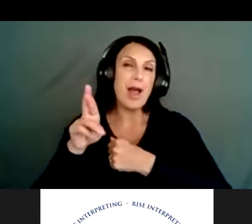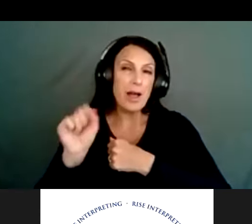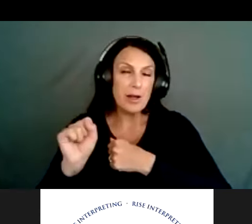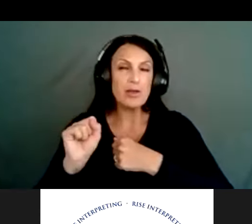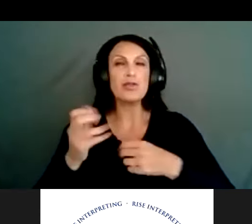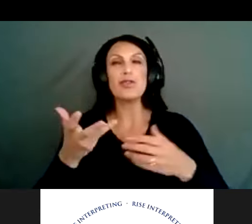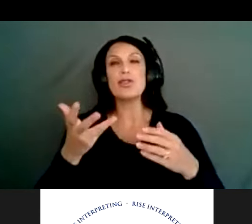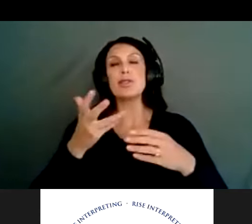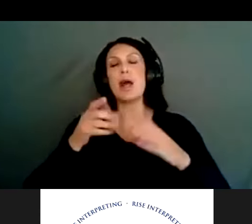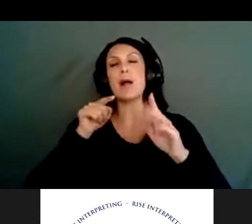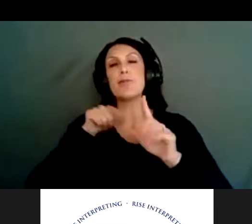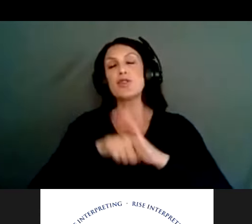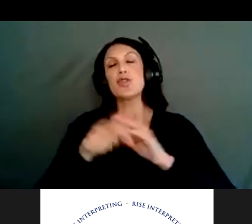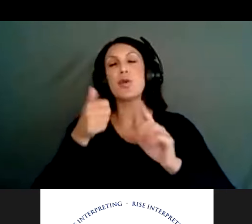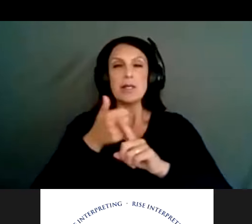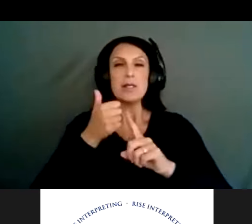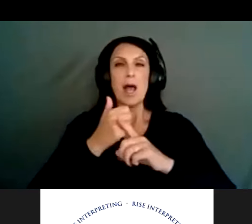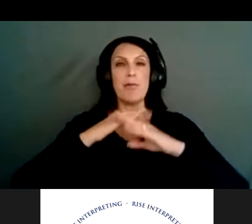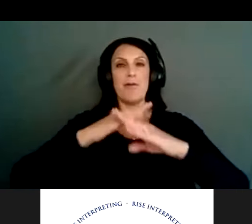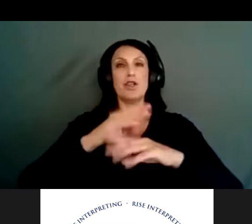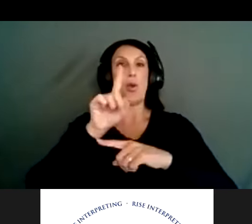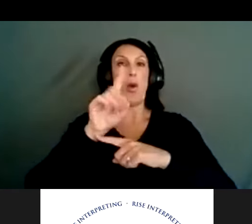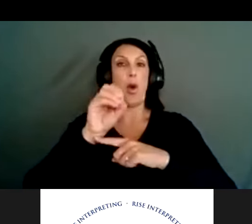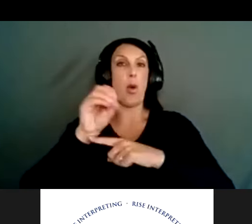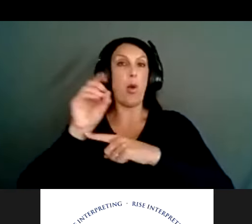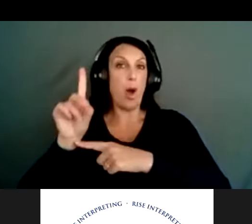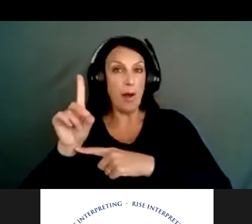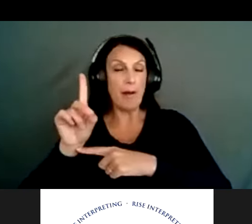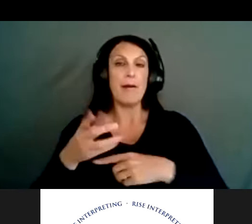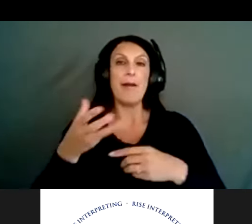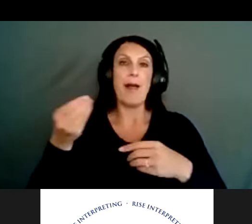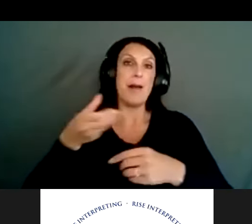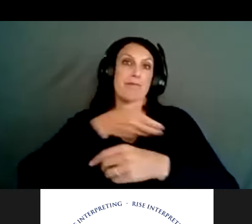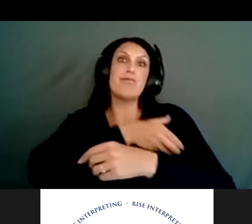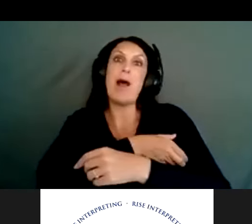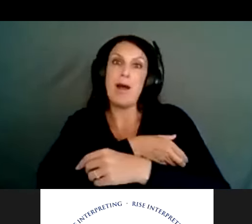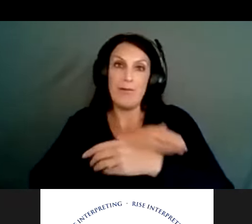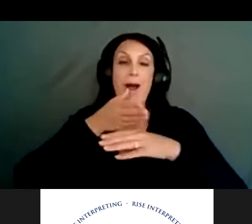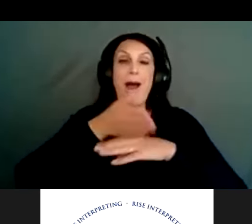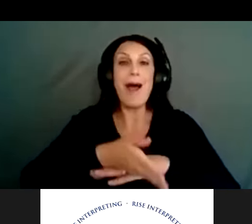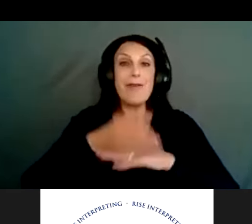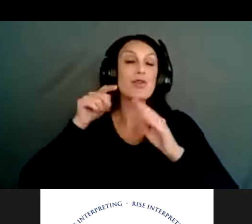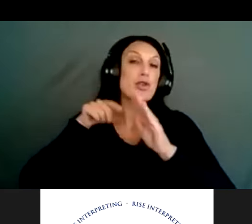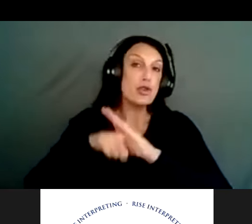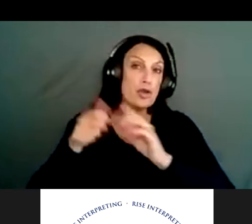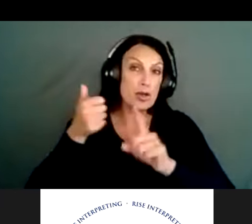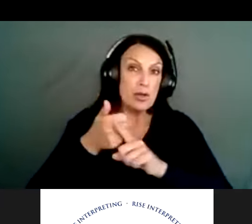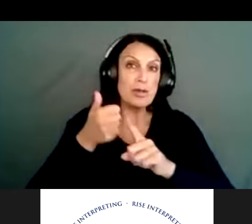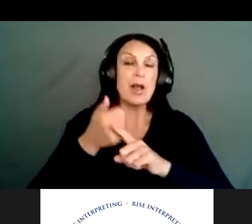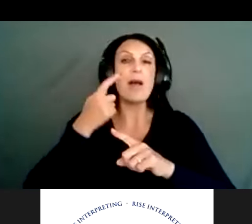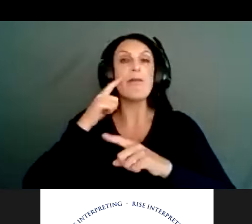101, if you will, and a brochure. And then also really powerful is this one, after a suicide, guy or a gun ranges.